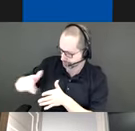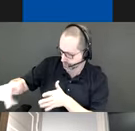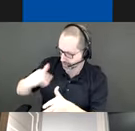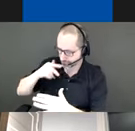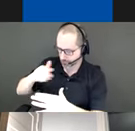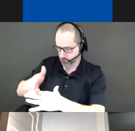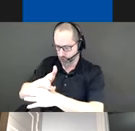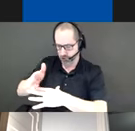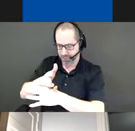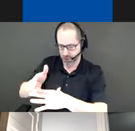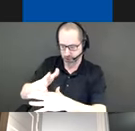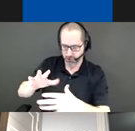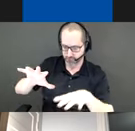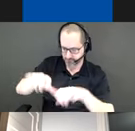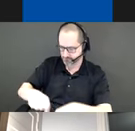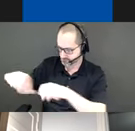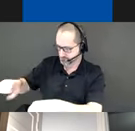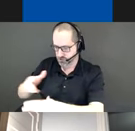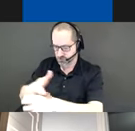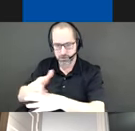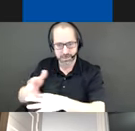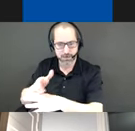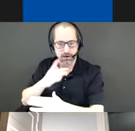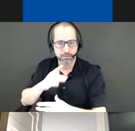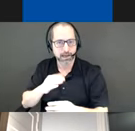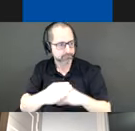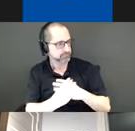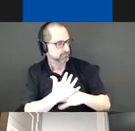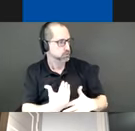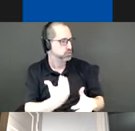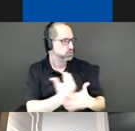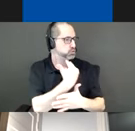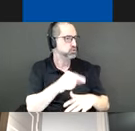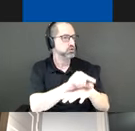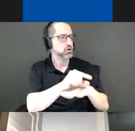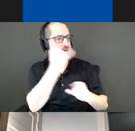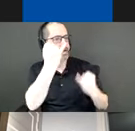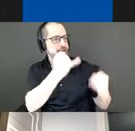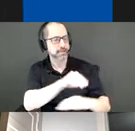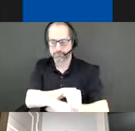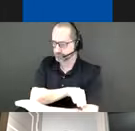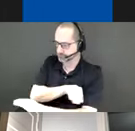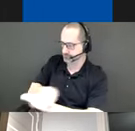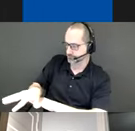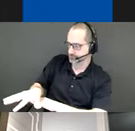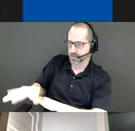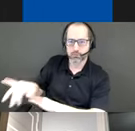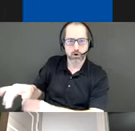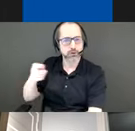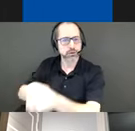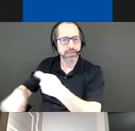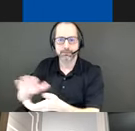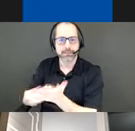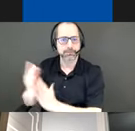Toronto's new generation of gardeners. we want to transform the daunting experience of crossing the Simcoe site into something joyful and